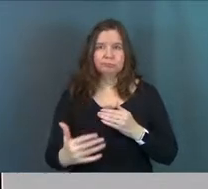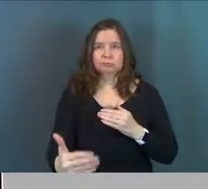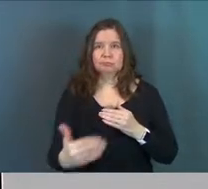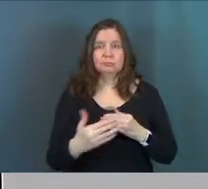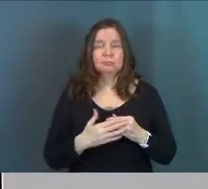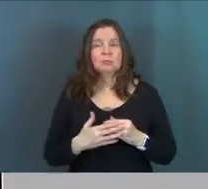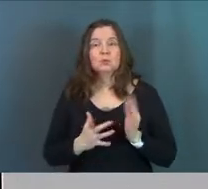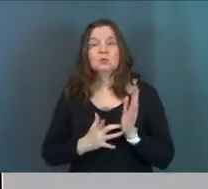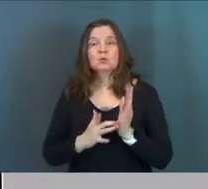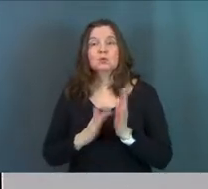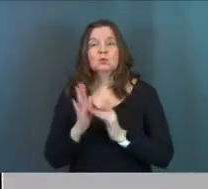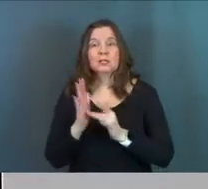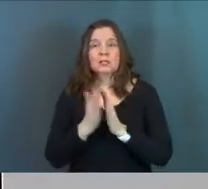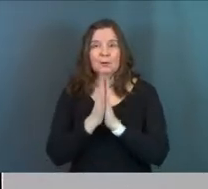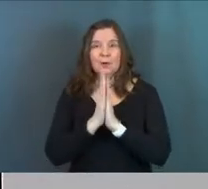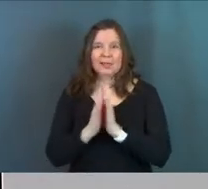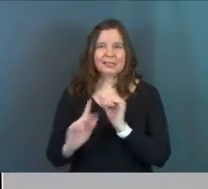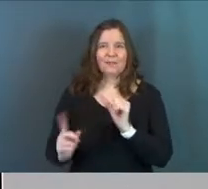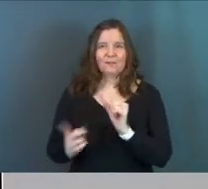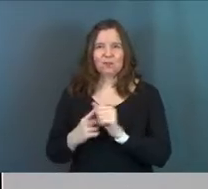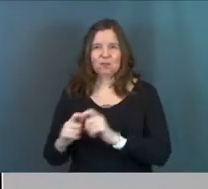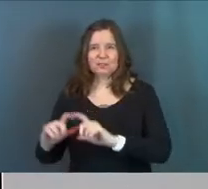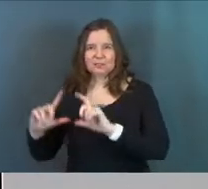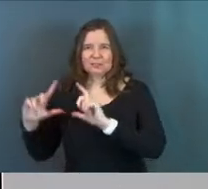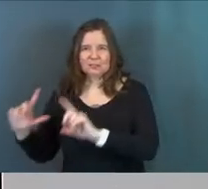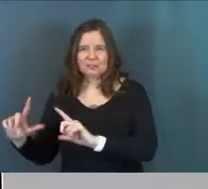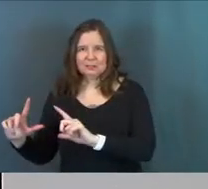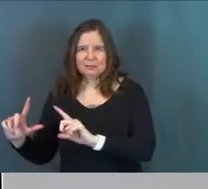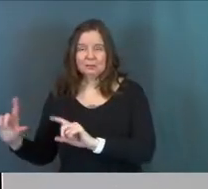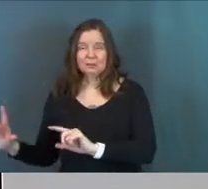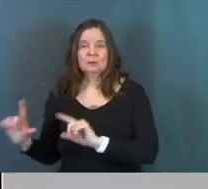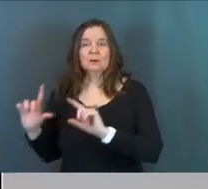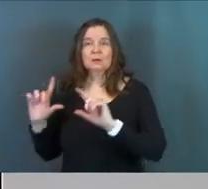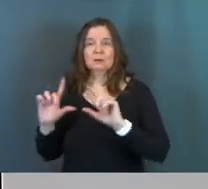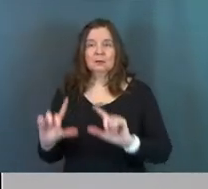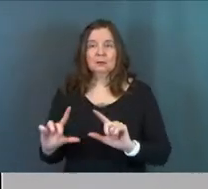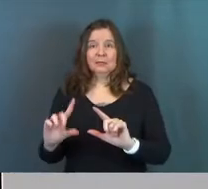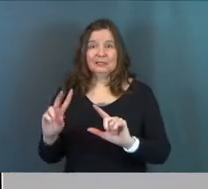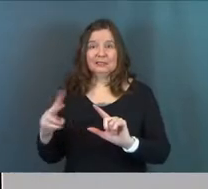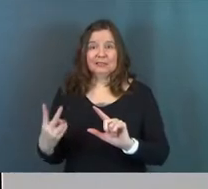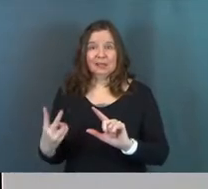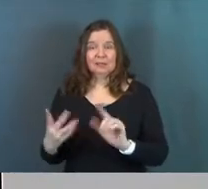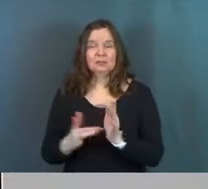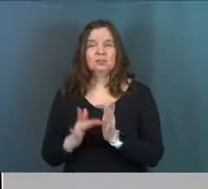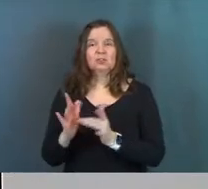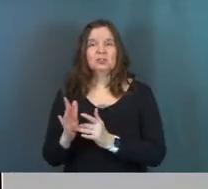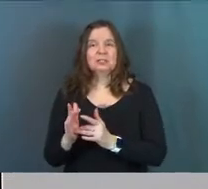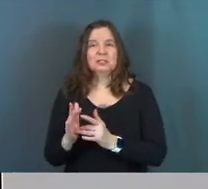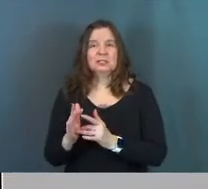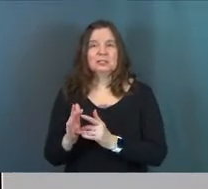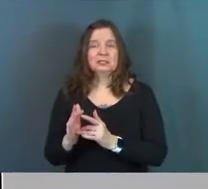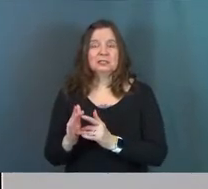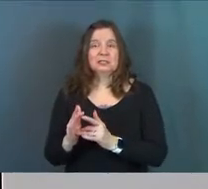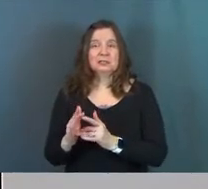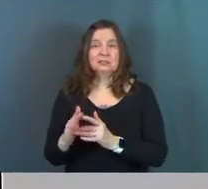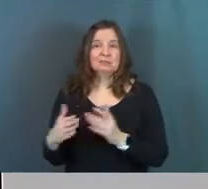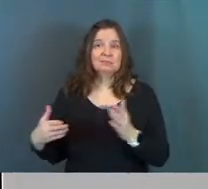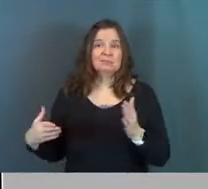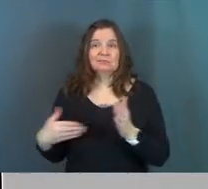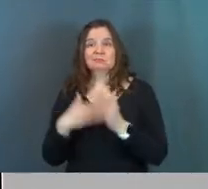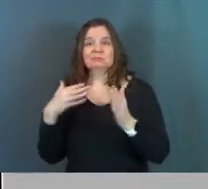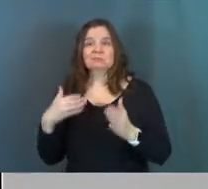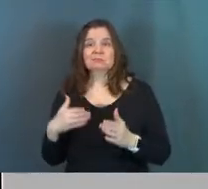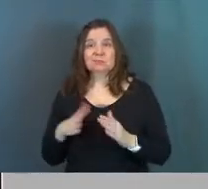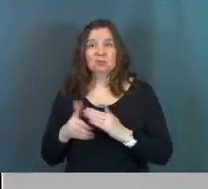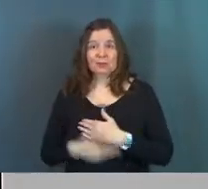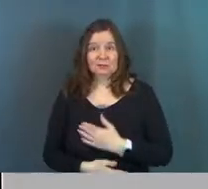unfold. So Jesus prays is the first scene. The second scene we have right here is Jesus is betrayed. Can anybody